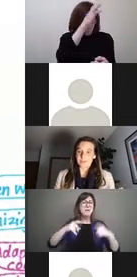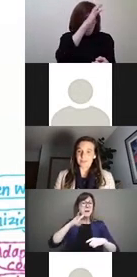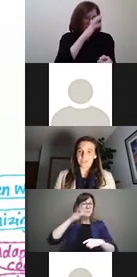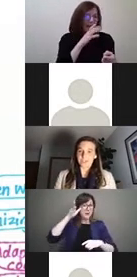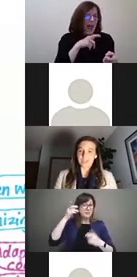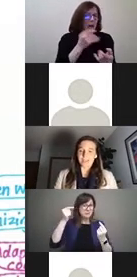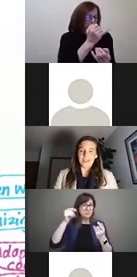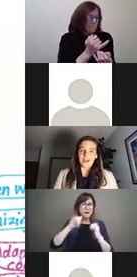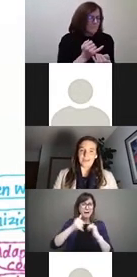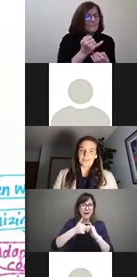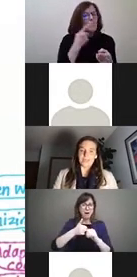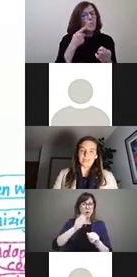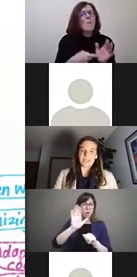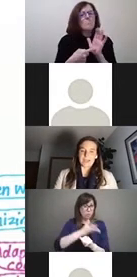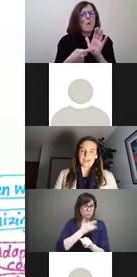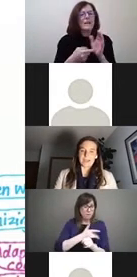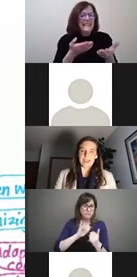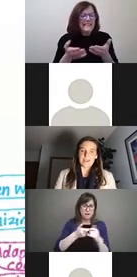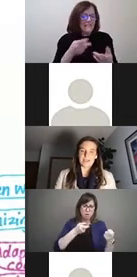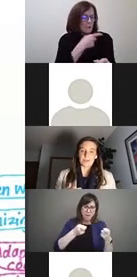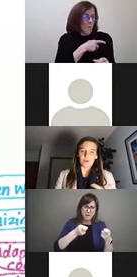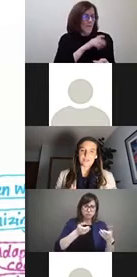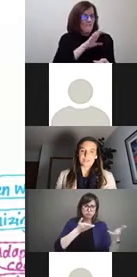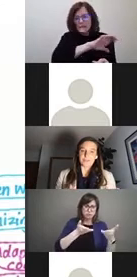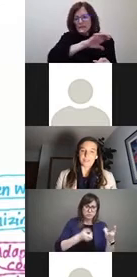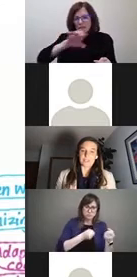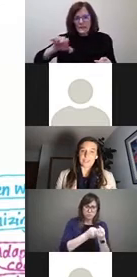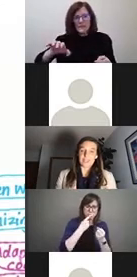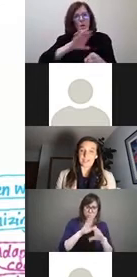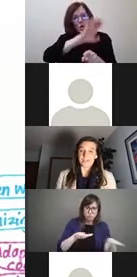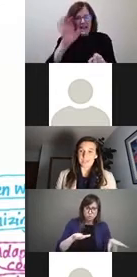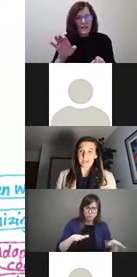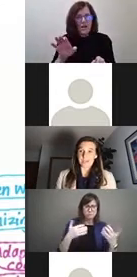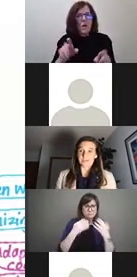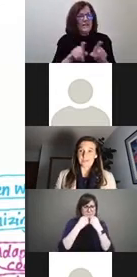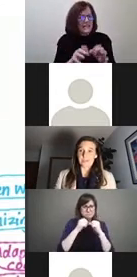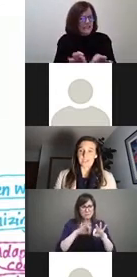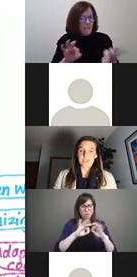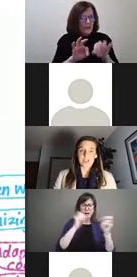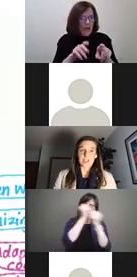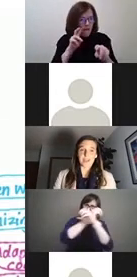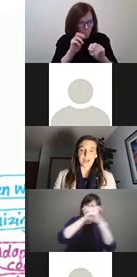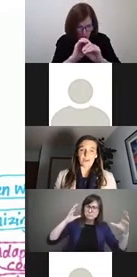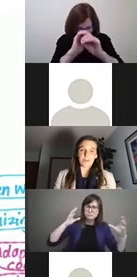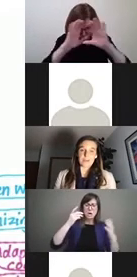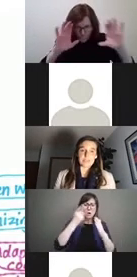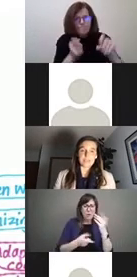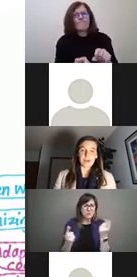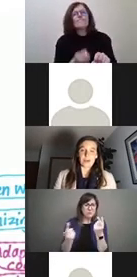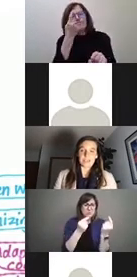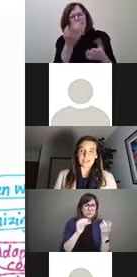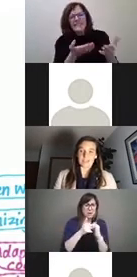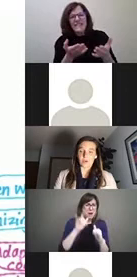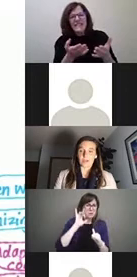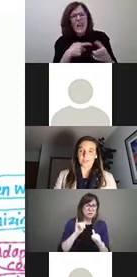services provincially in Canada and the importance of really starting to get an understanding of the services and how fragmented